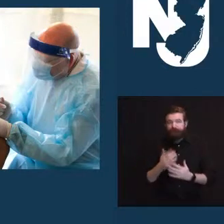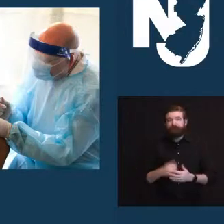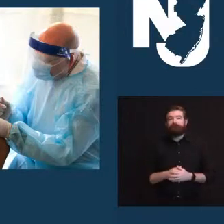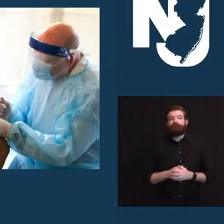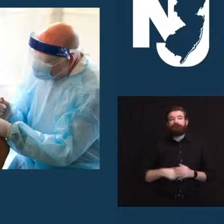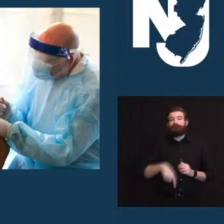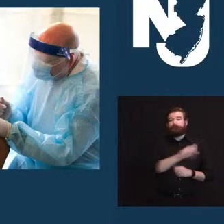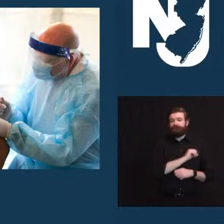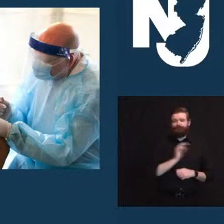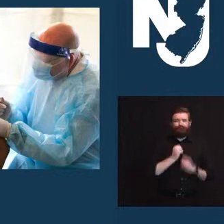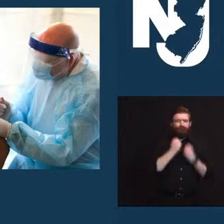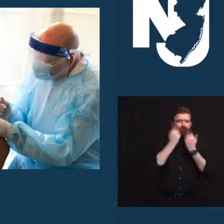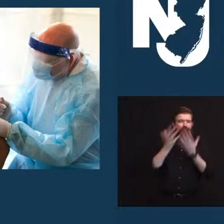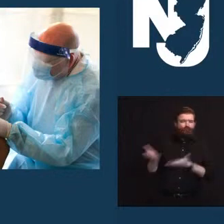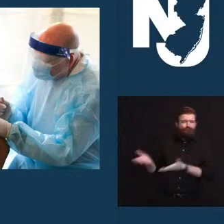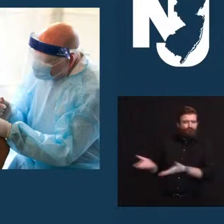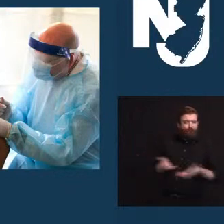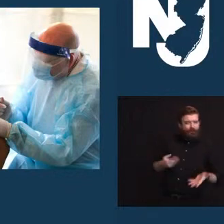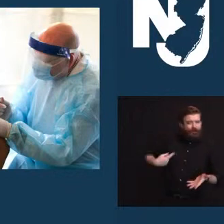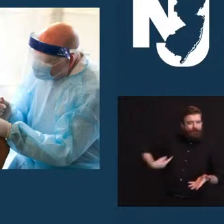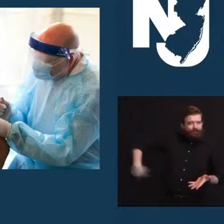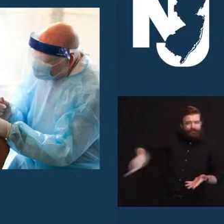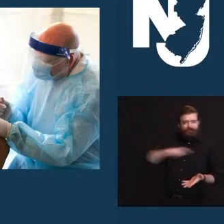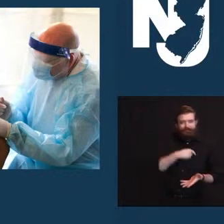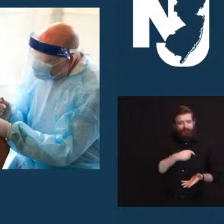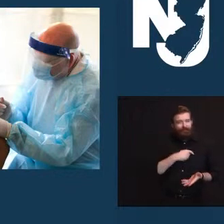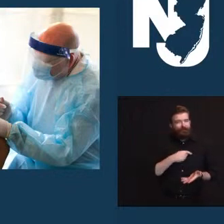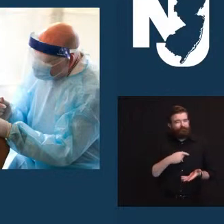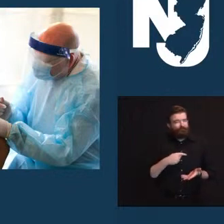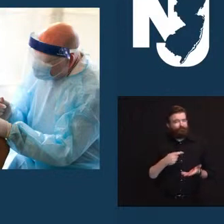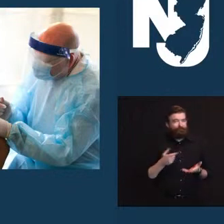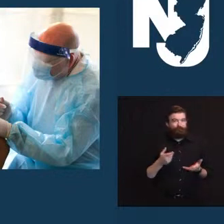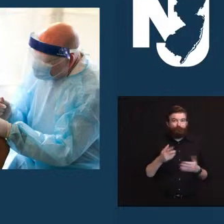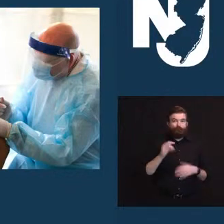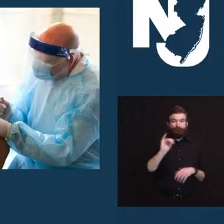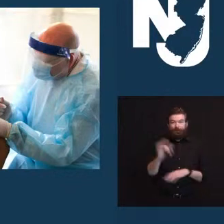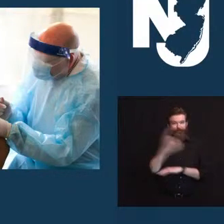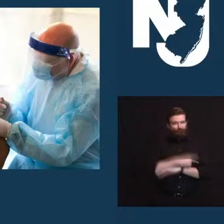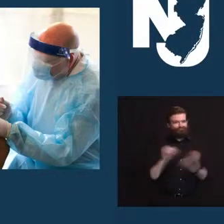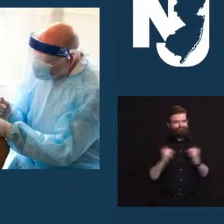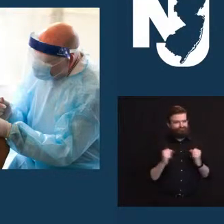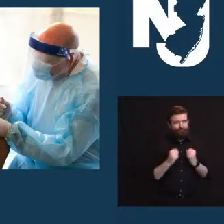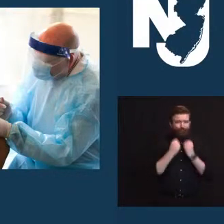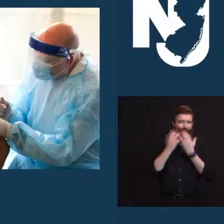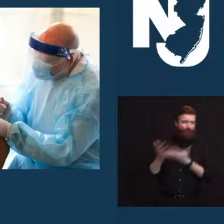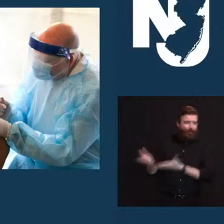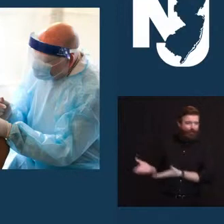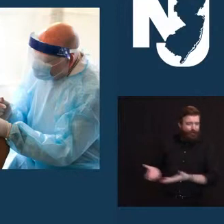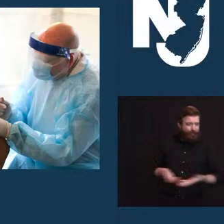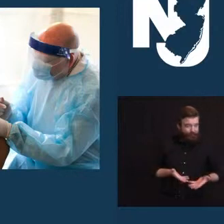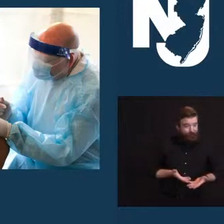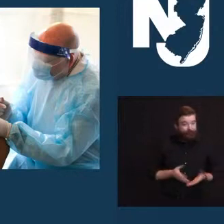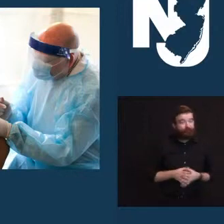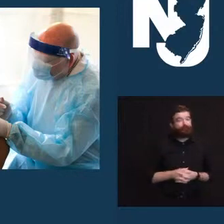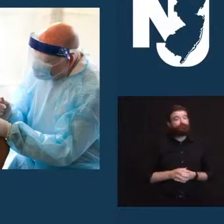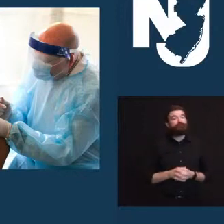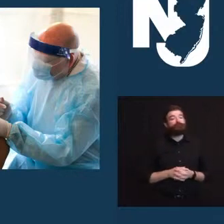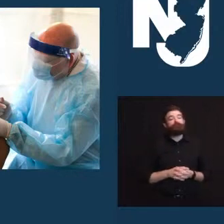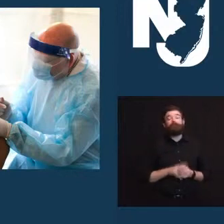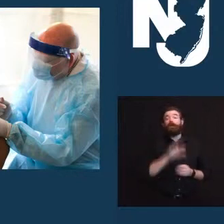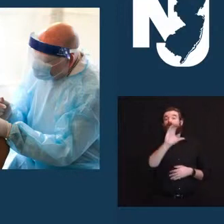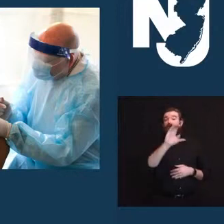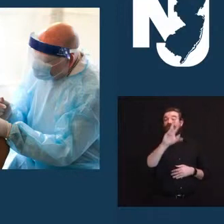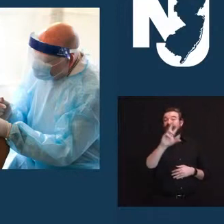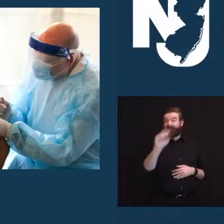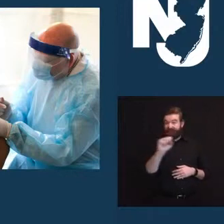on a chilly and damp December morning. And I also again thank the pharmacy partners at CVS for the management and